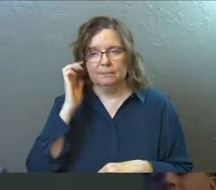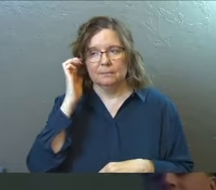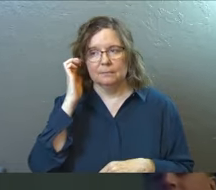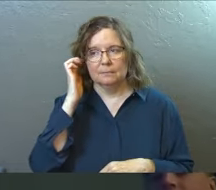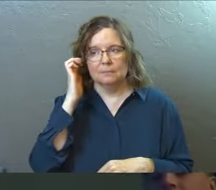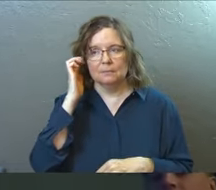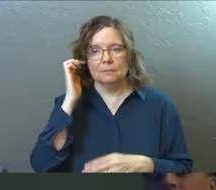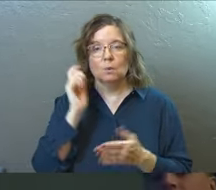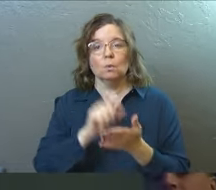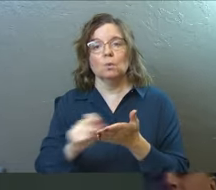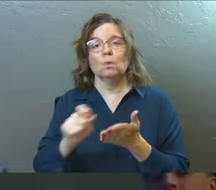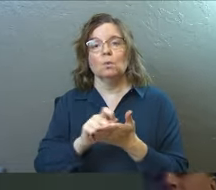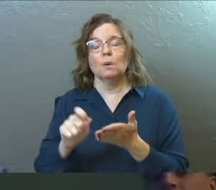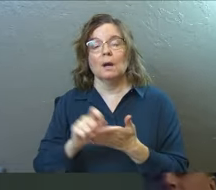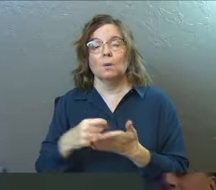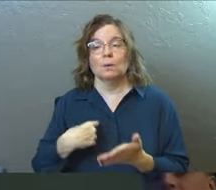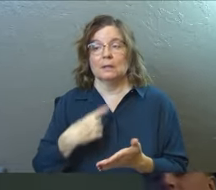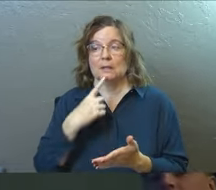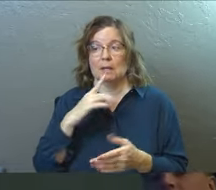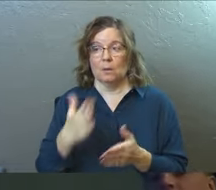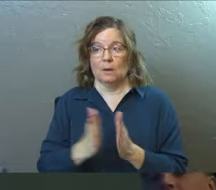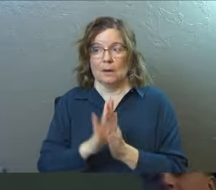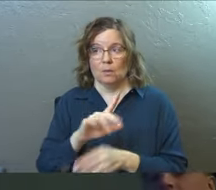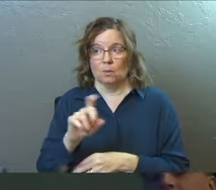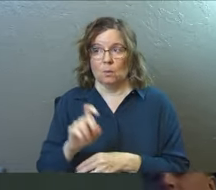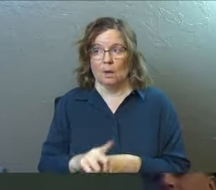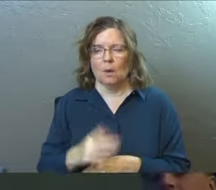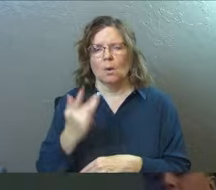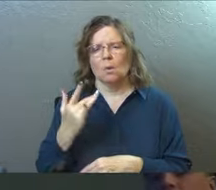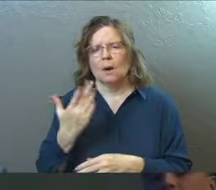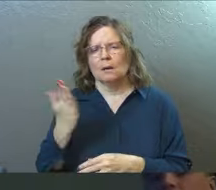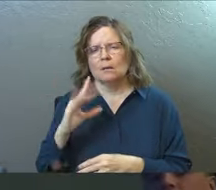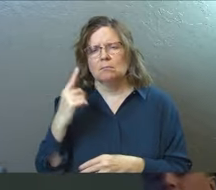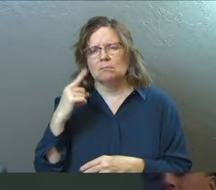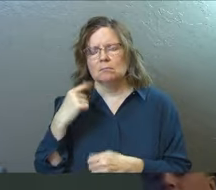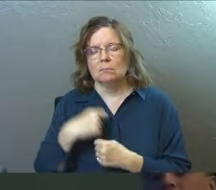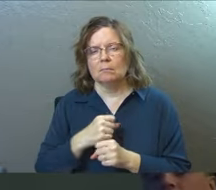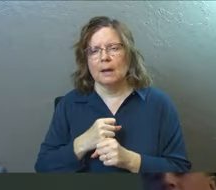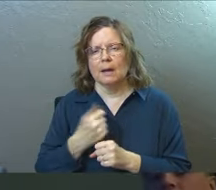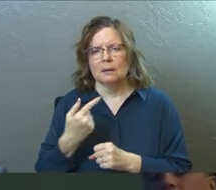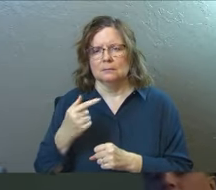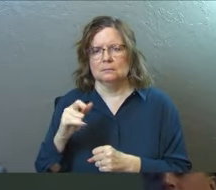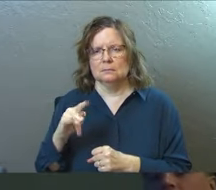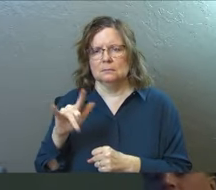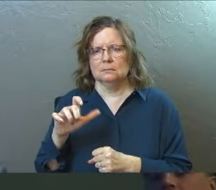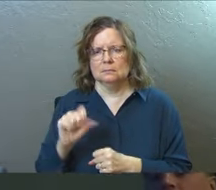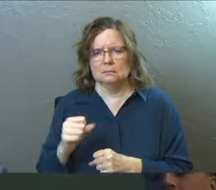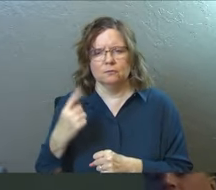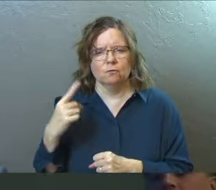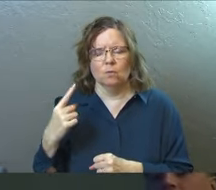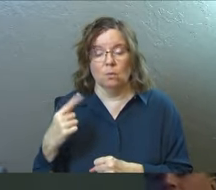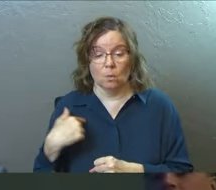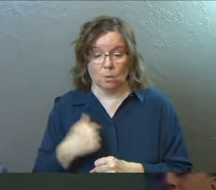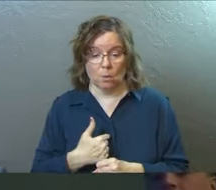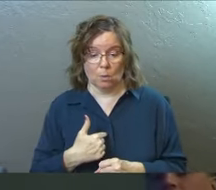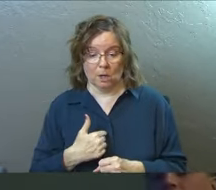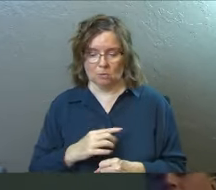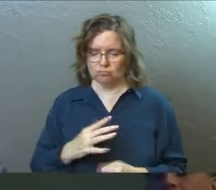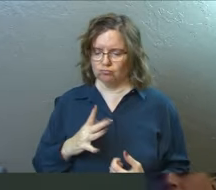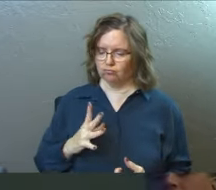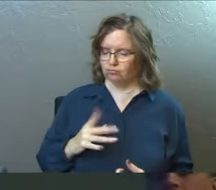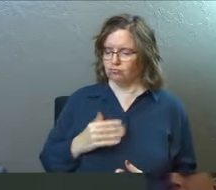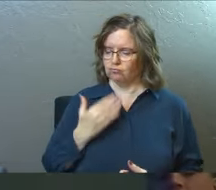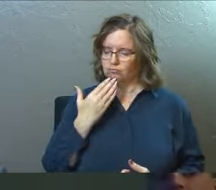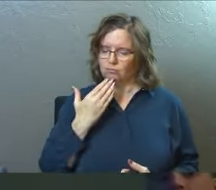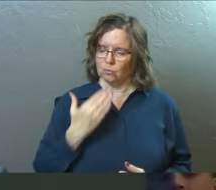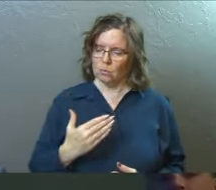We've got writings where they would ask the question, why did God even make Gentiles? When we're so good